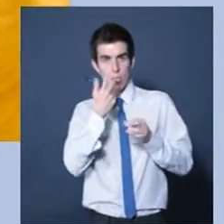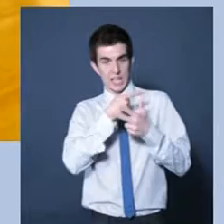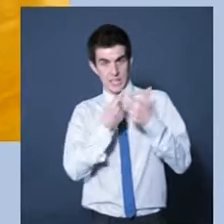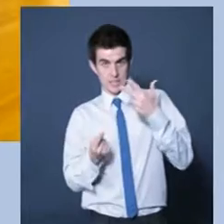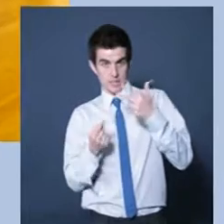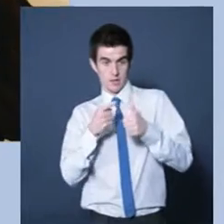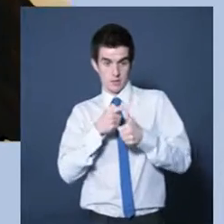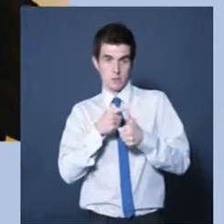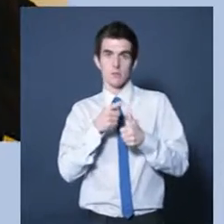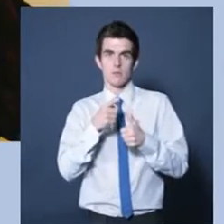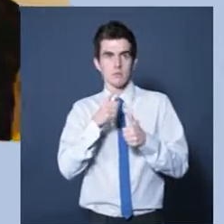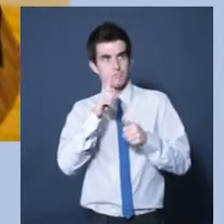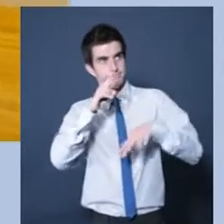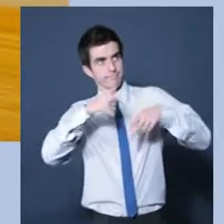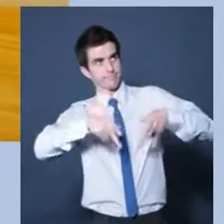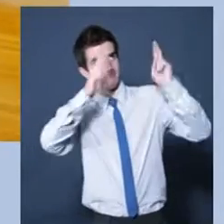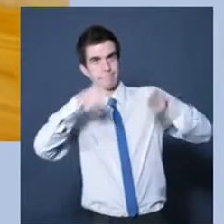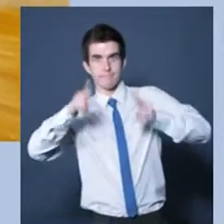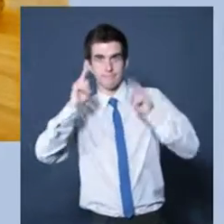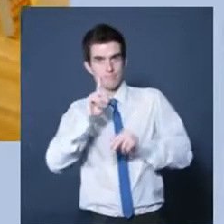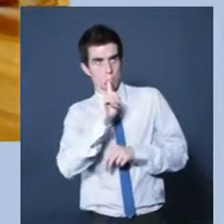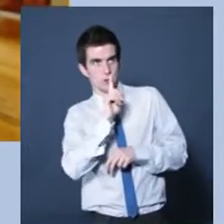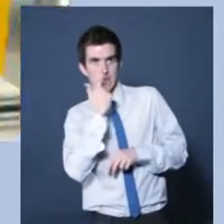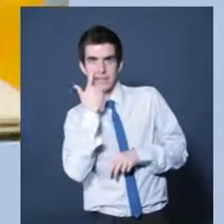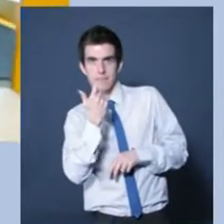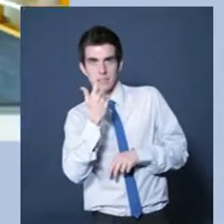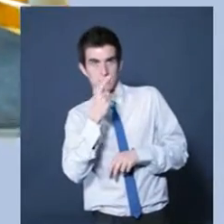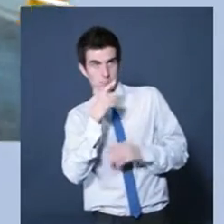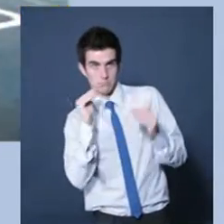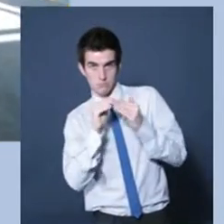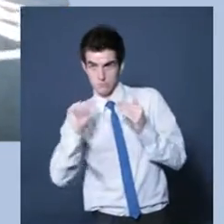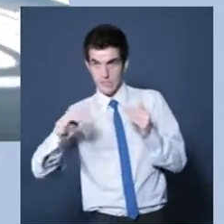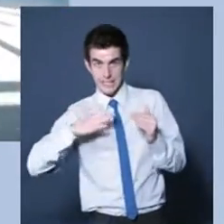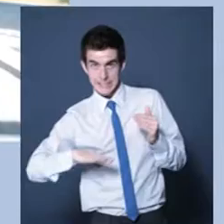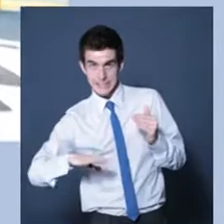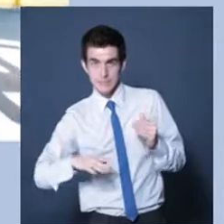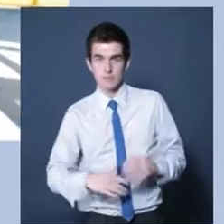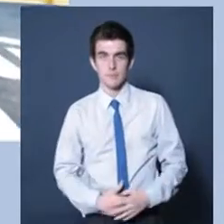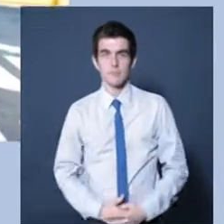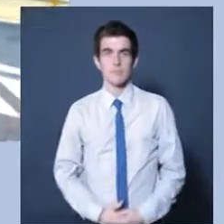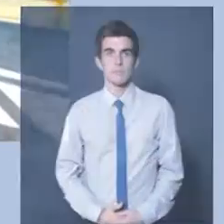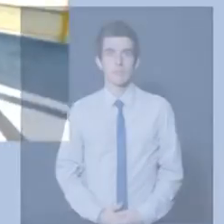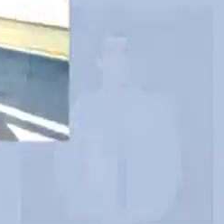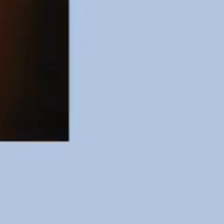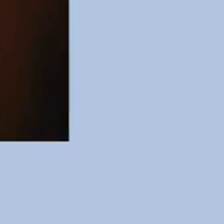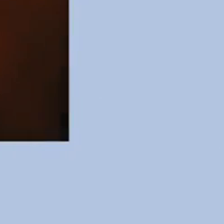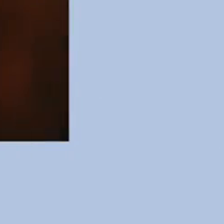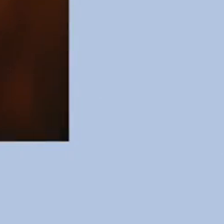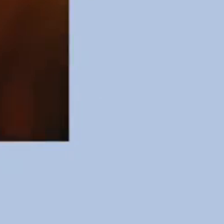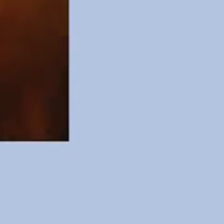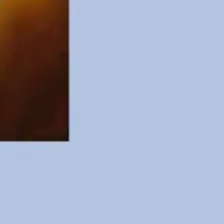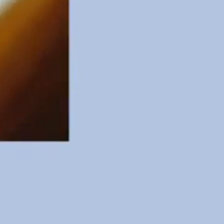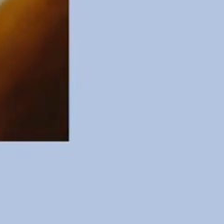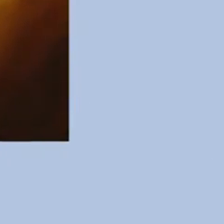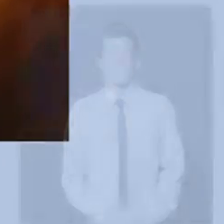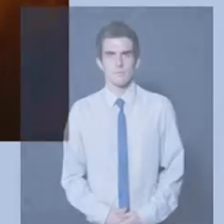One is, in essence, social responsibility. Are we delivering a building that is what it should be and what we expect it